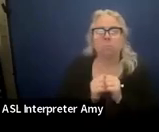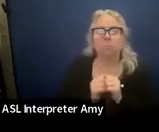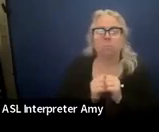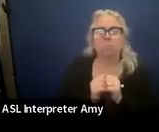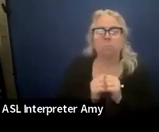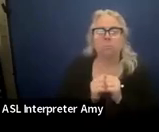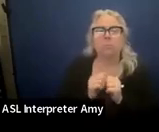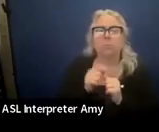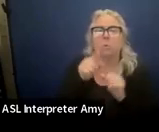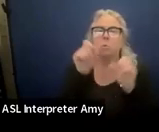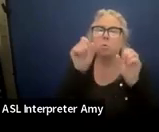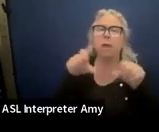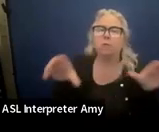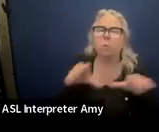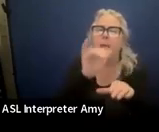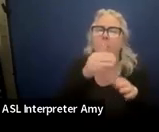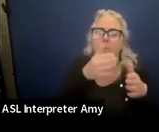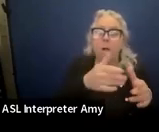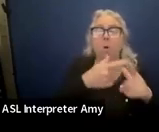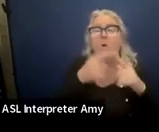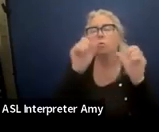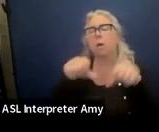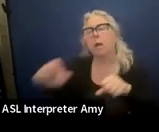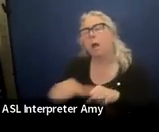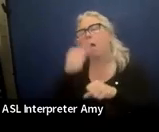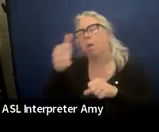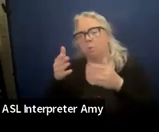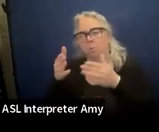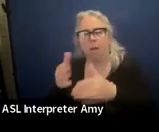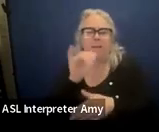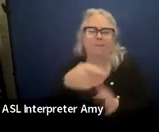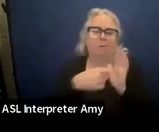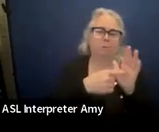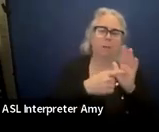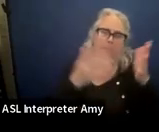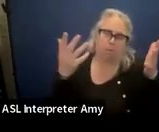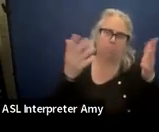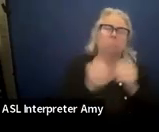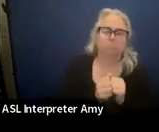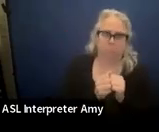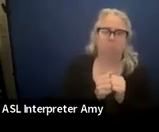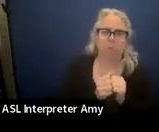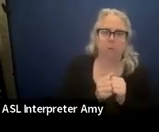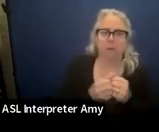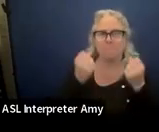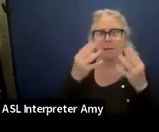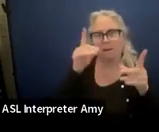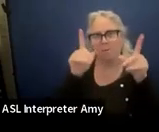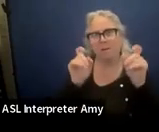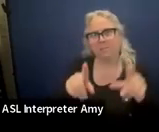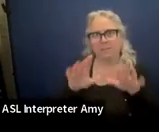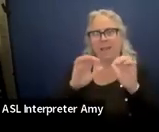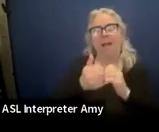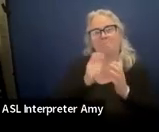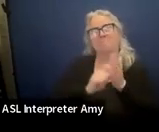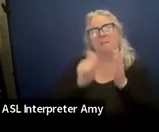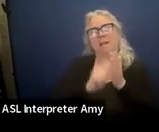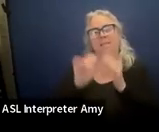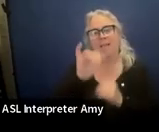So you can do it this way or you can do it another way. This is just an example because we were getting a lot of questions about how to do it.